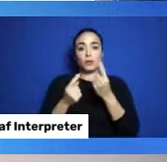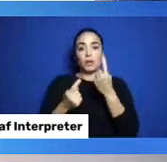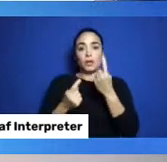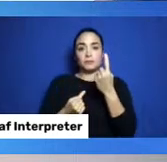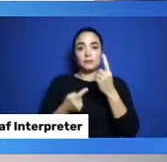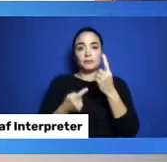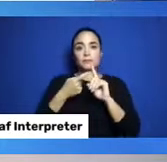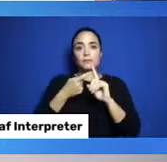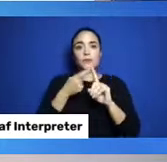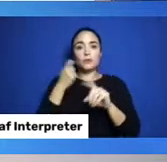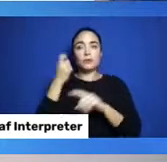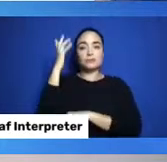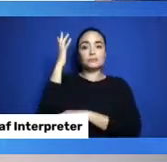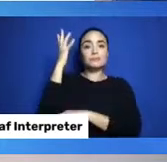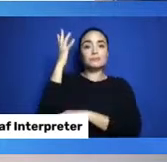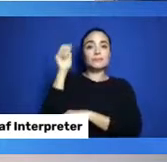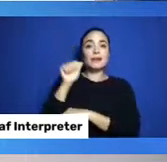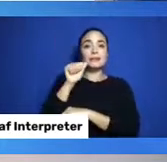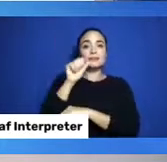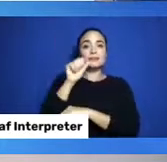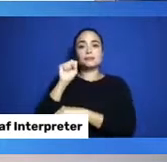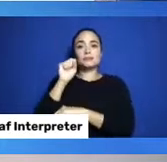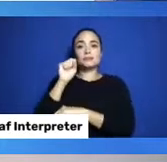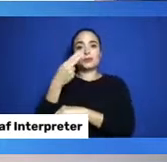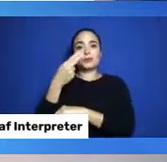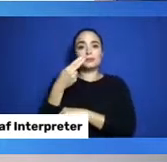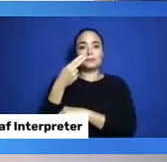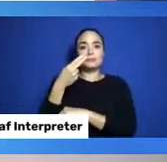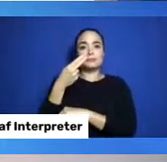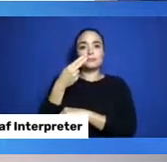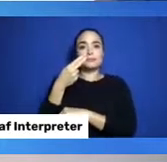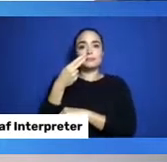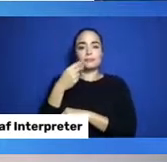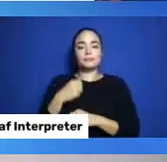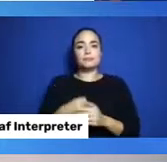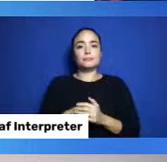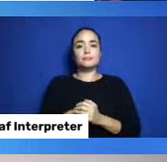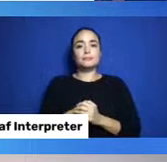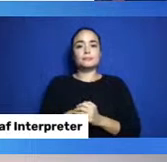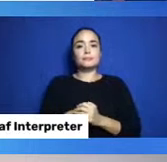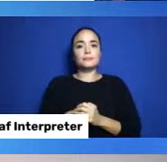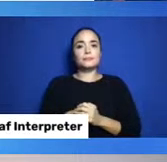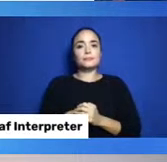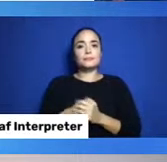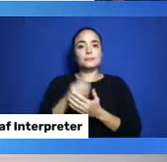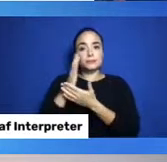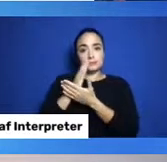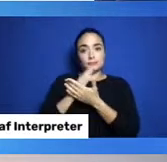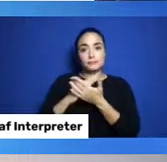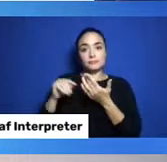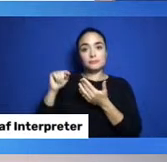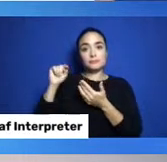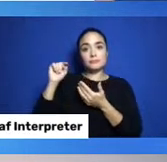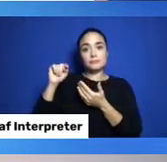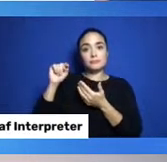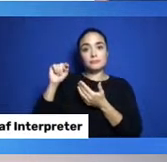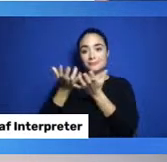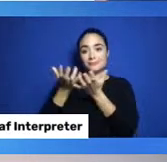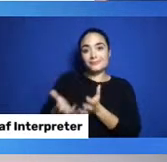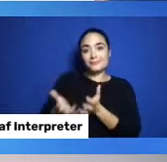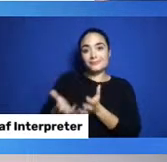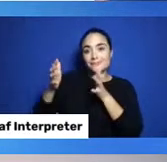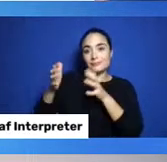So, this basket is made from strips. And I want you to describe the difference between that one